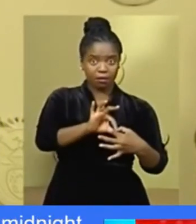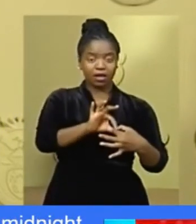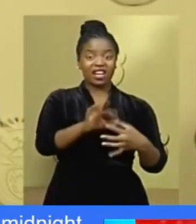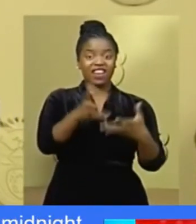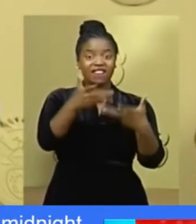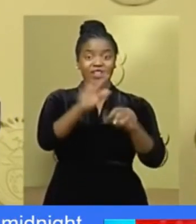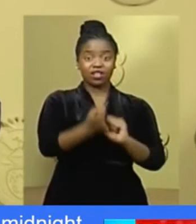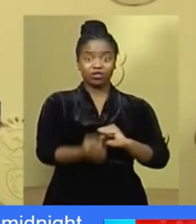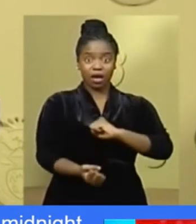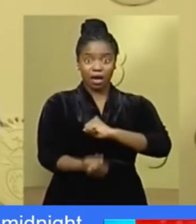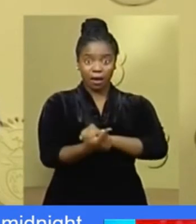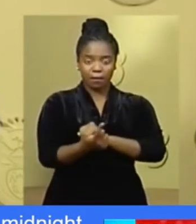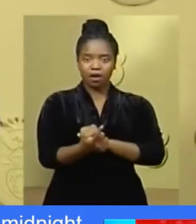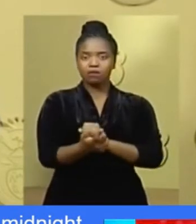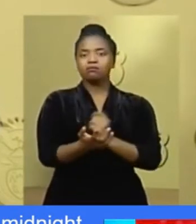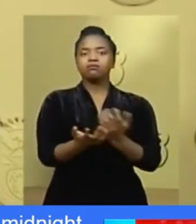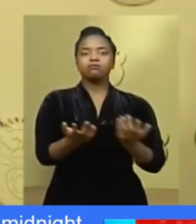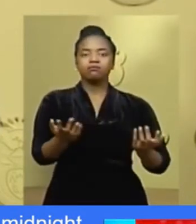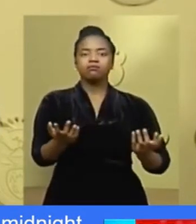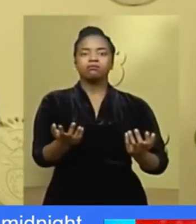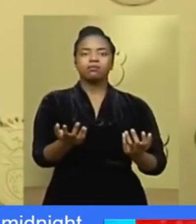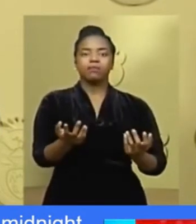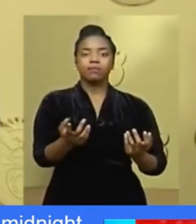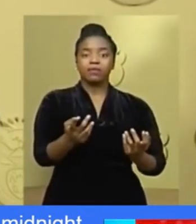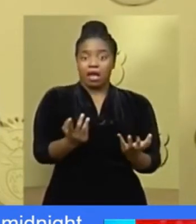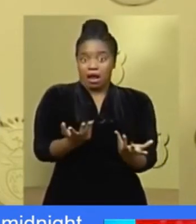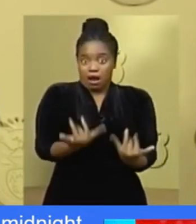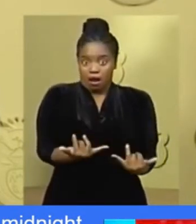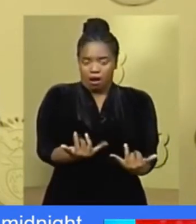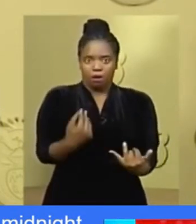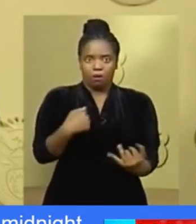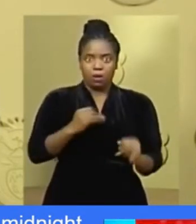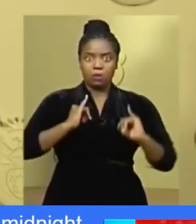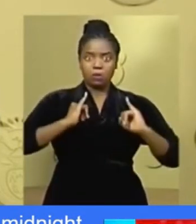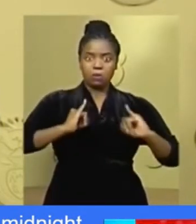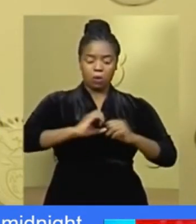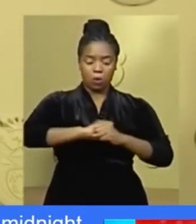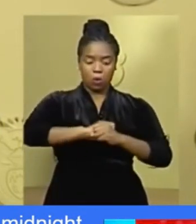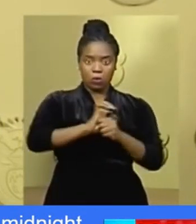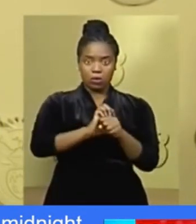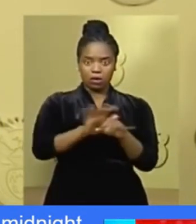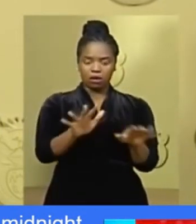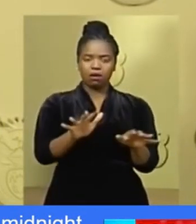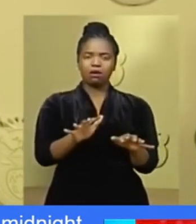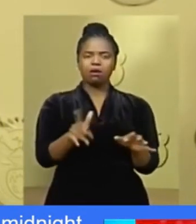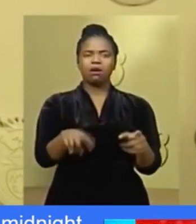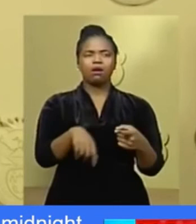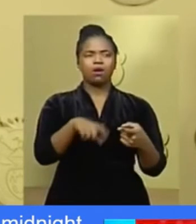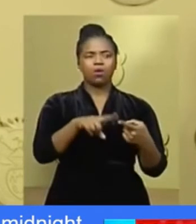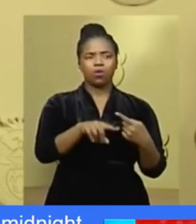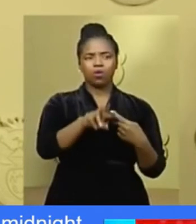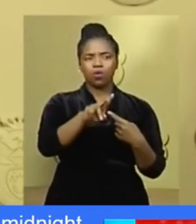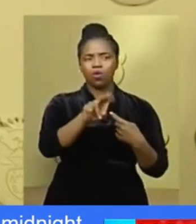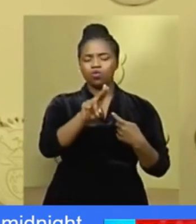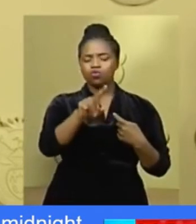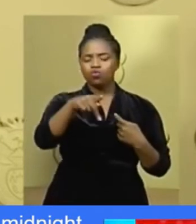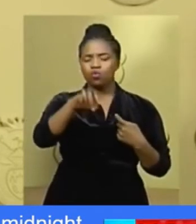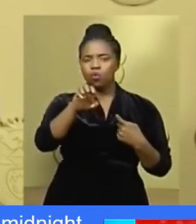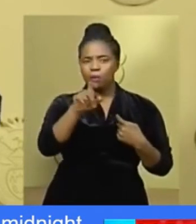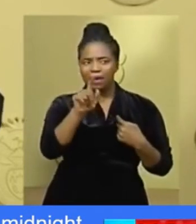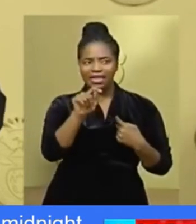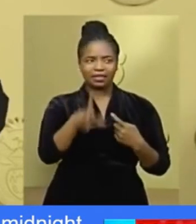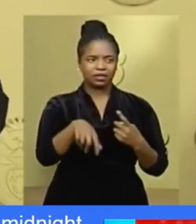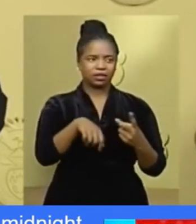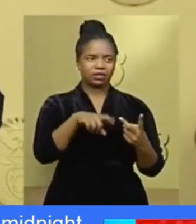has been made in this time of crisis by the Ruppert and Oppenheimer families